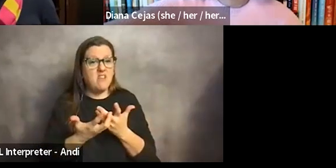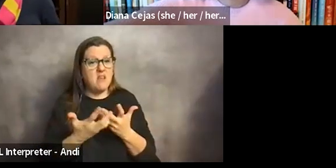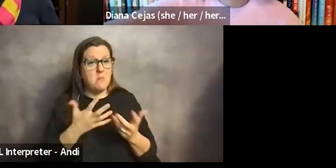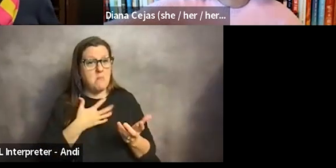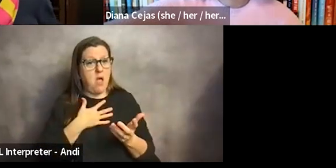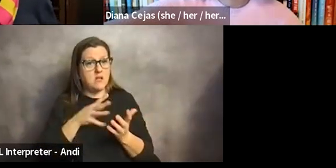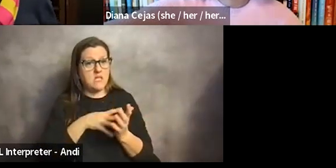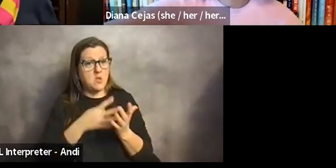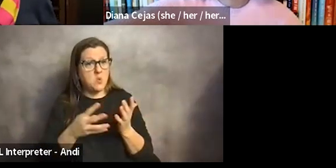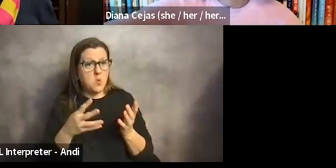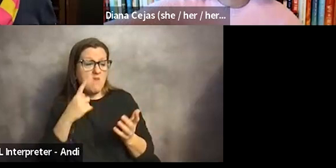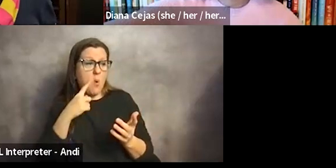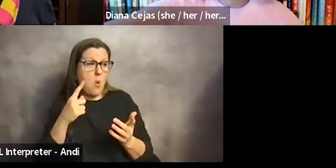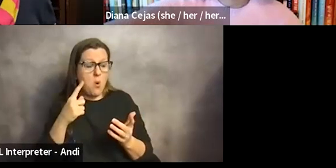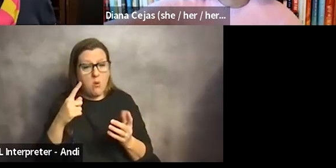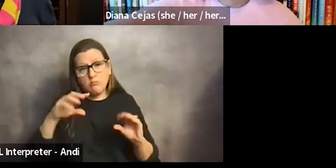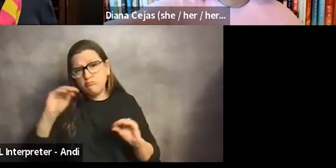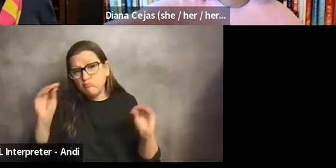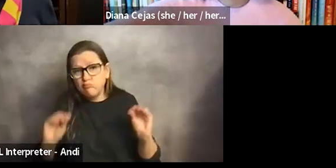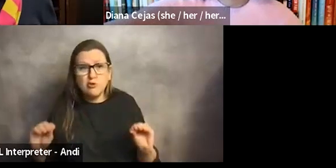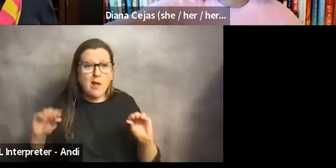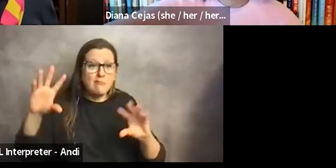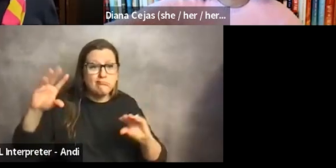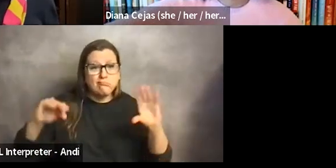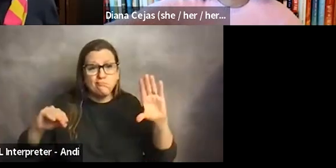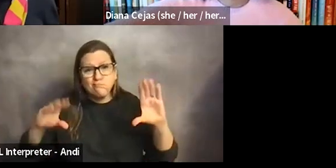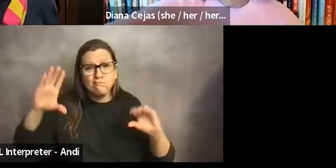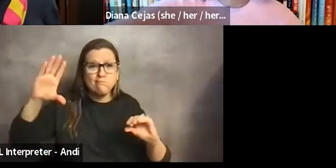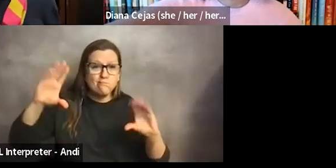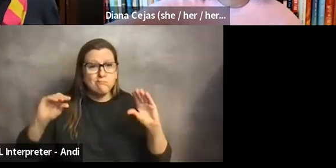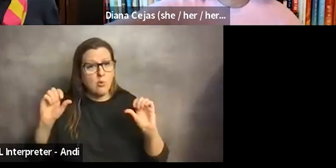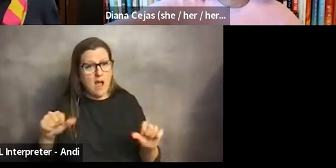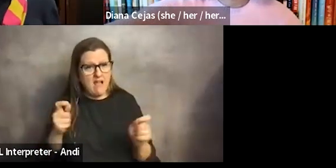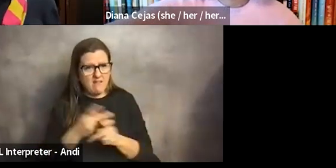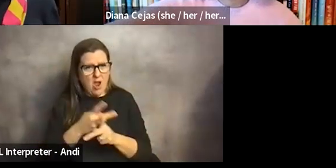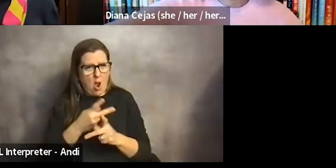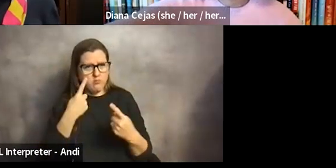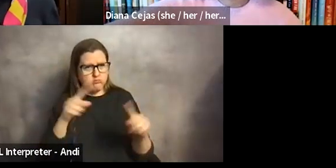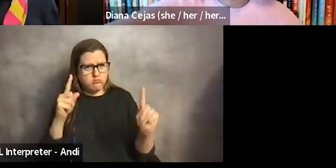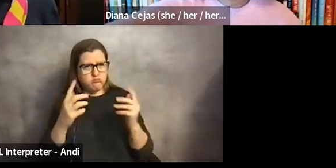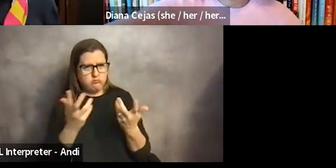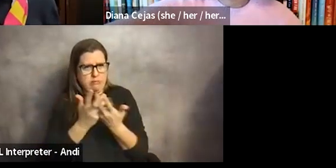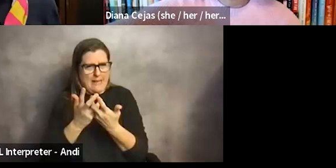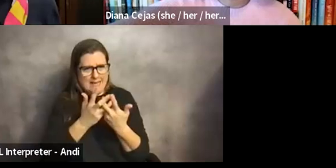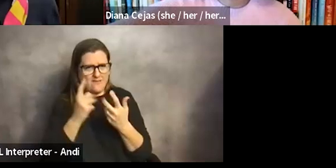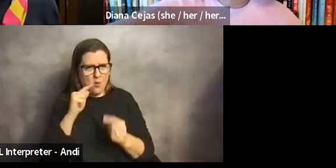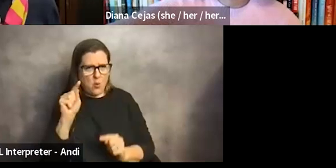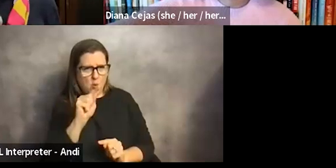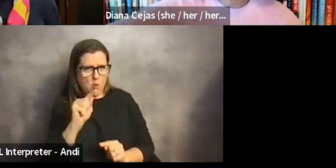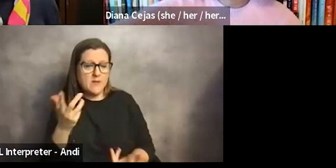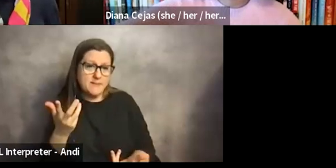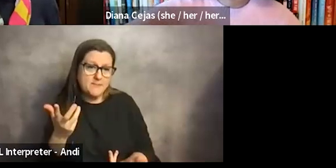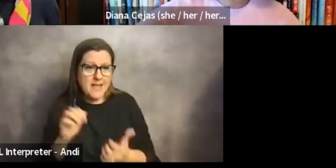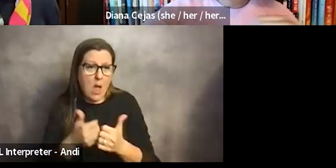passion and you have the passion, you can make it more, uh, a percentage of your time. Um, and so that's sort of how I pivoted.